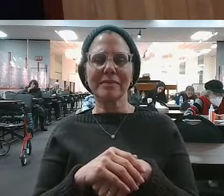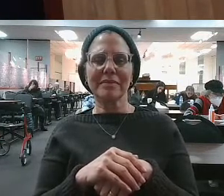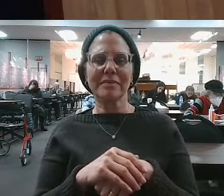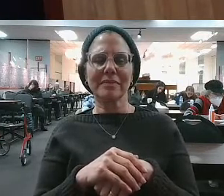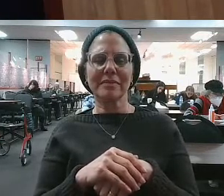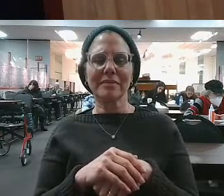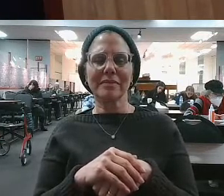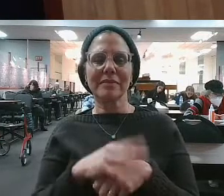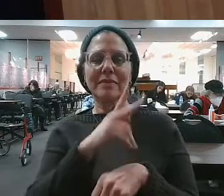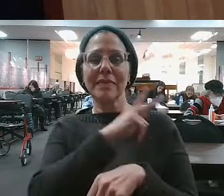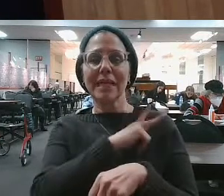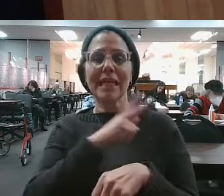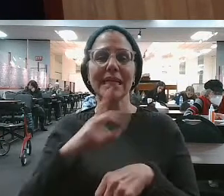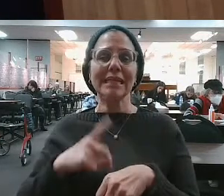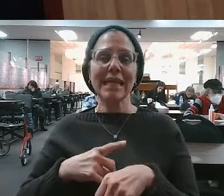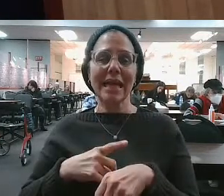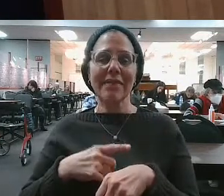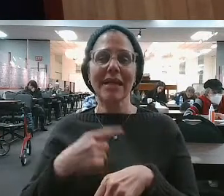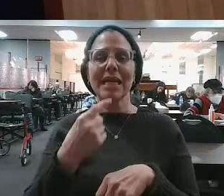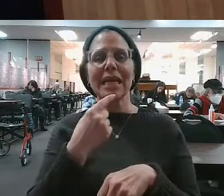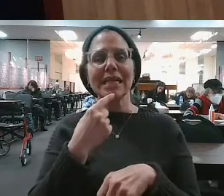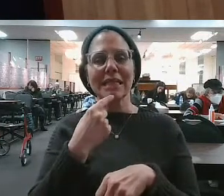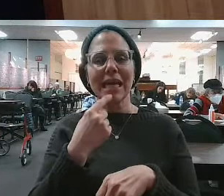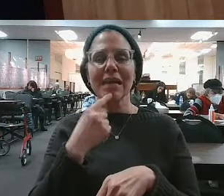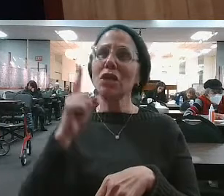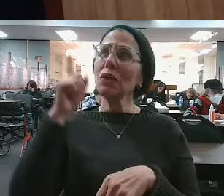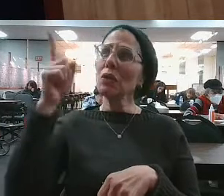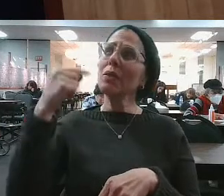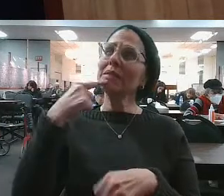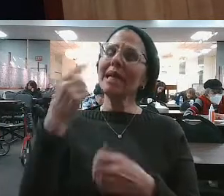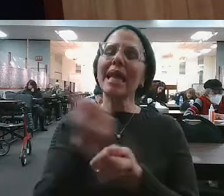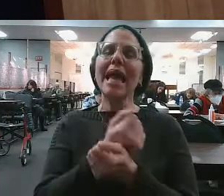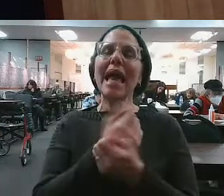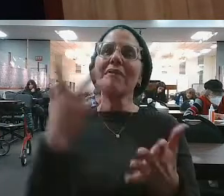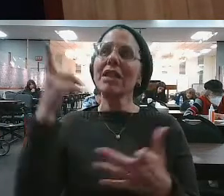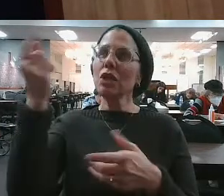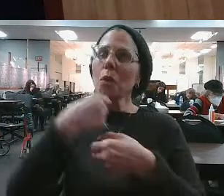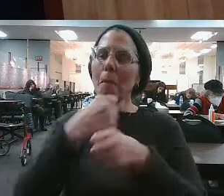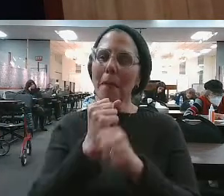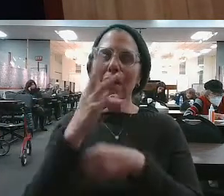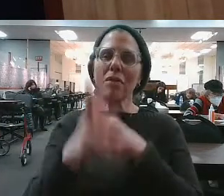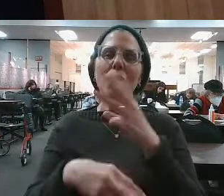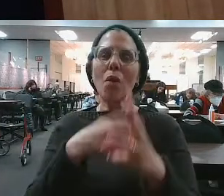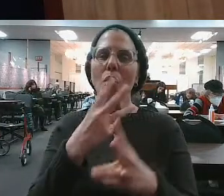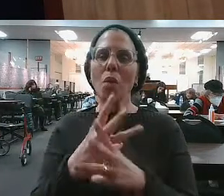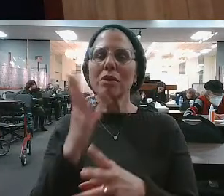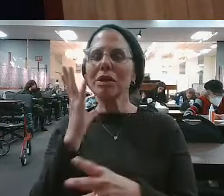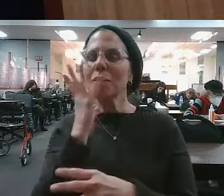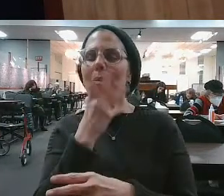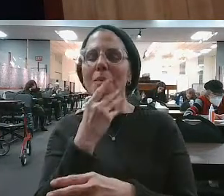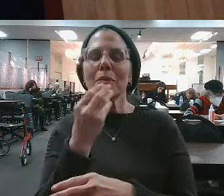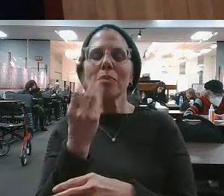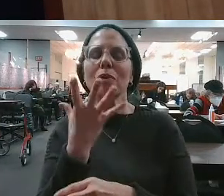So, David HaMelech says, Hashem, you say everything you made in your world is beautiful. Third line in number six.